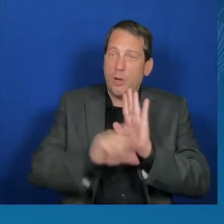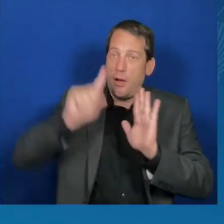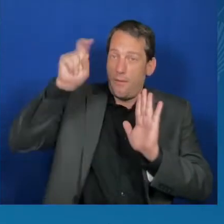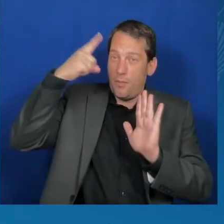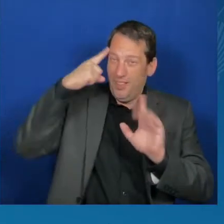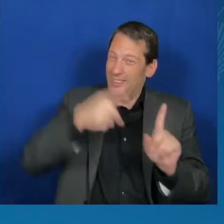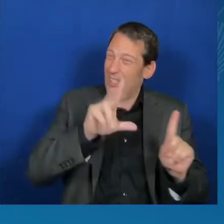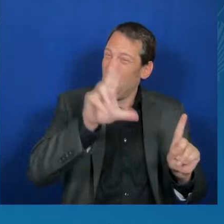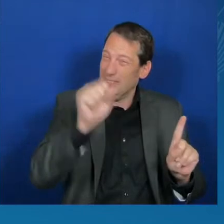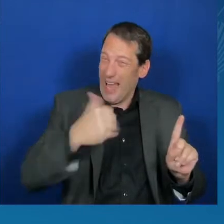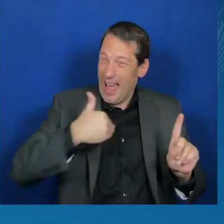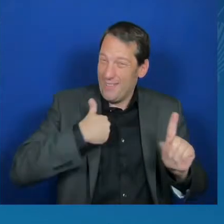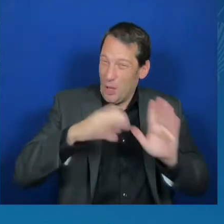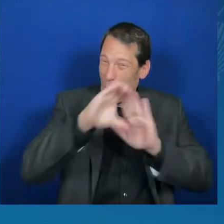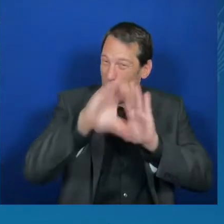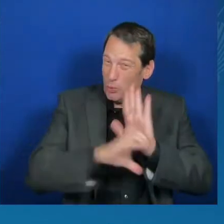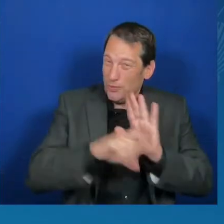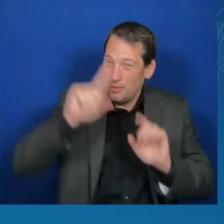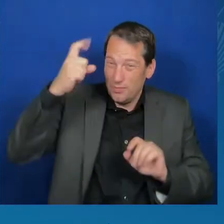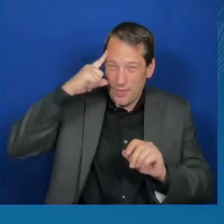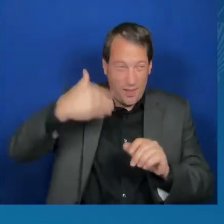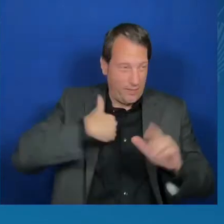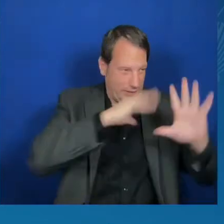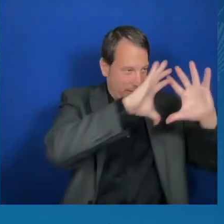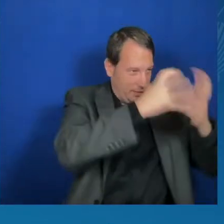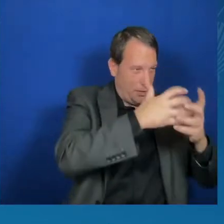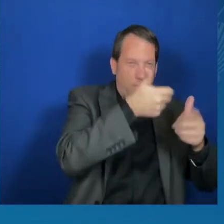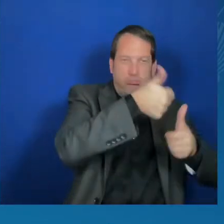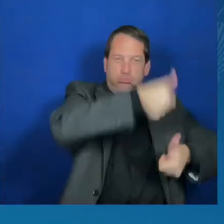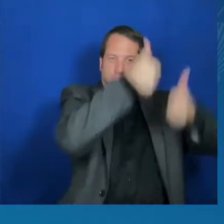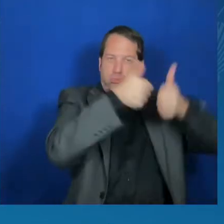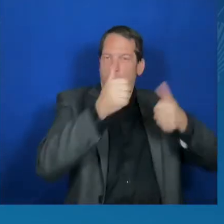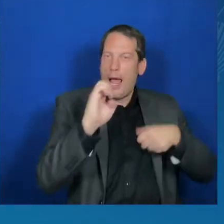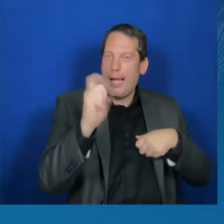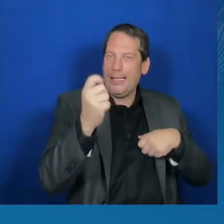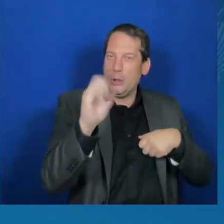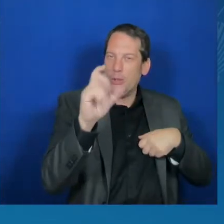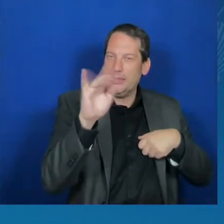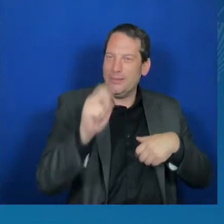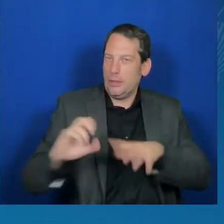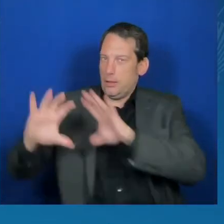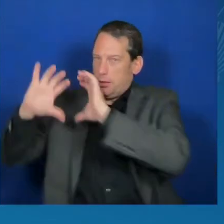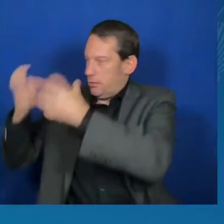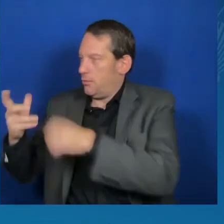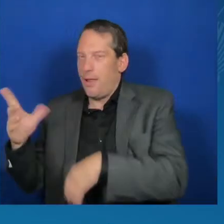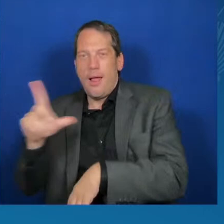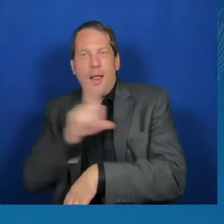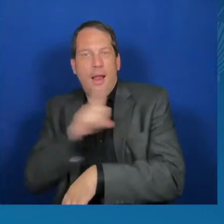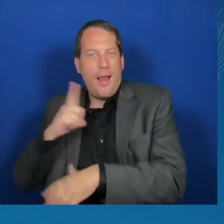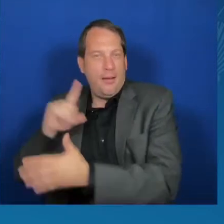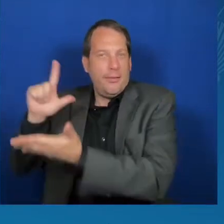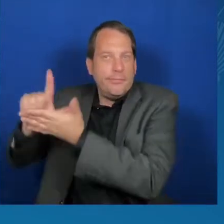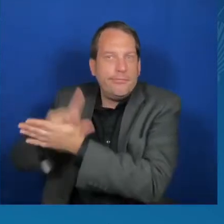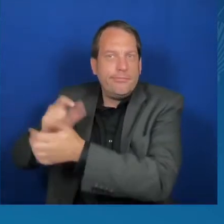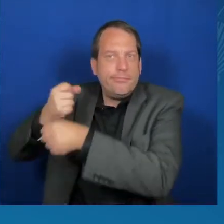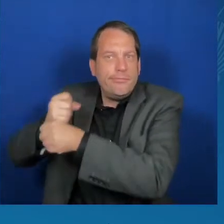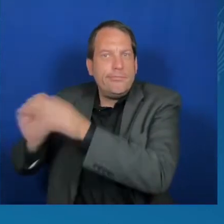to pass laws that advance the public interest. And we must do so swiftly